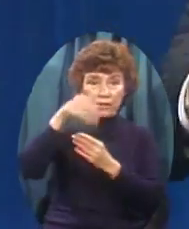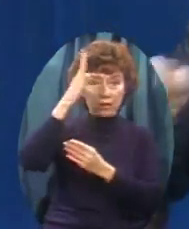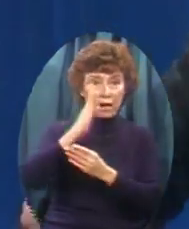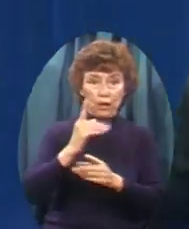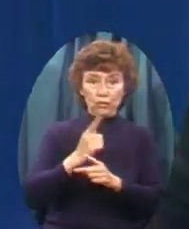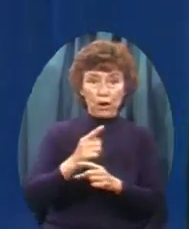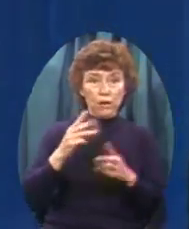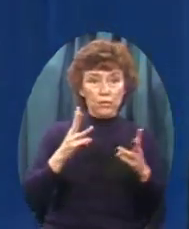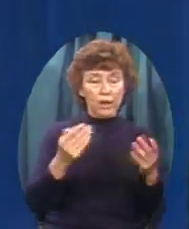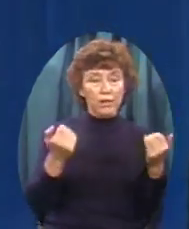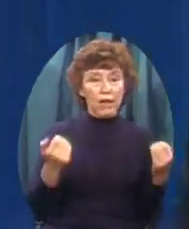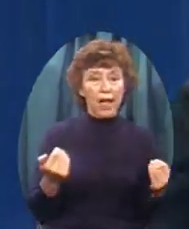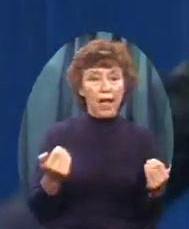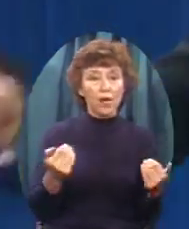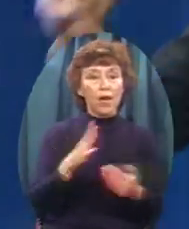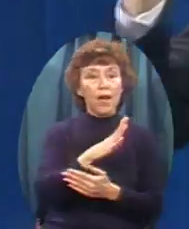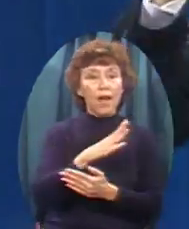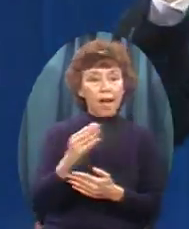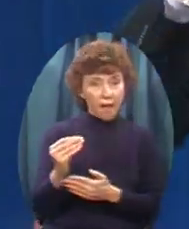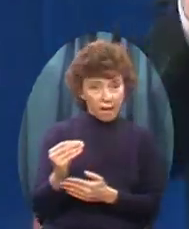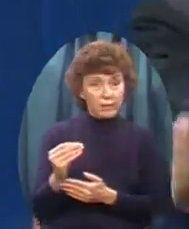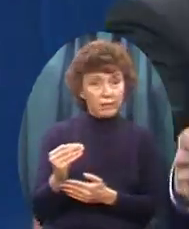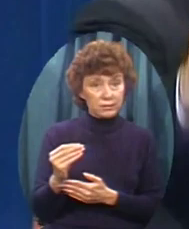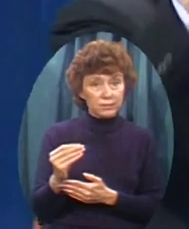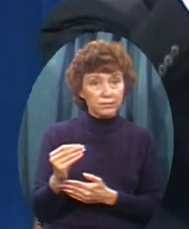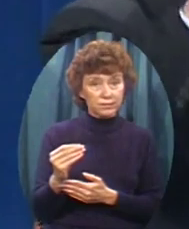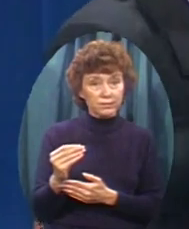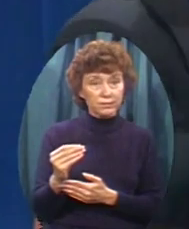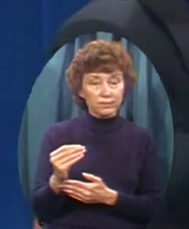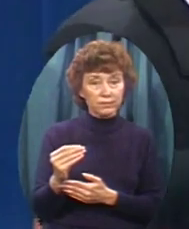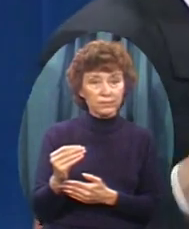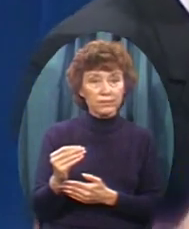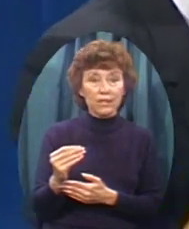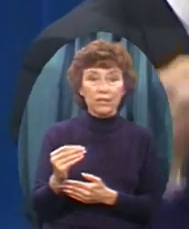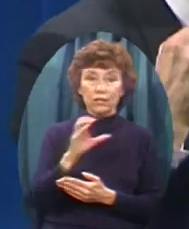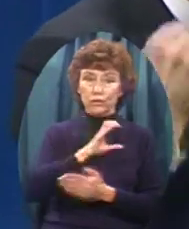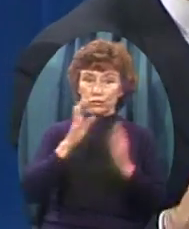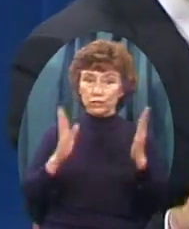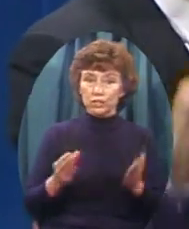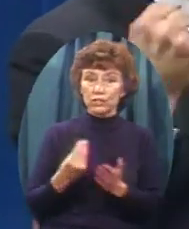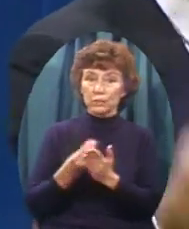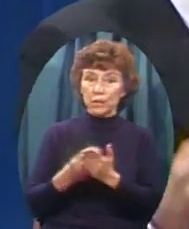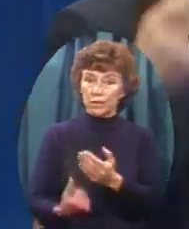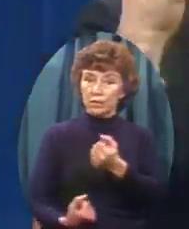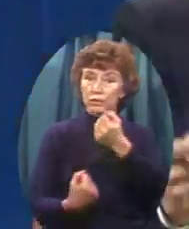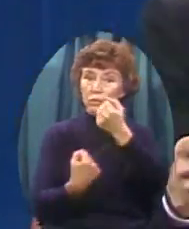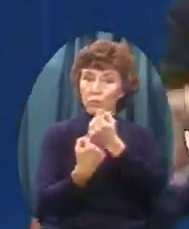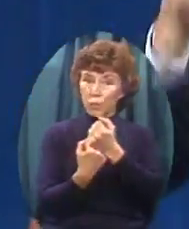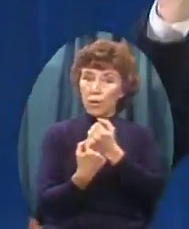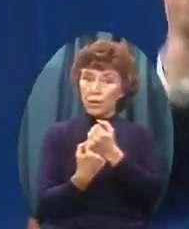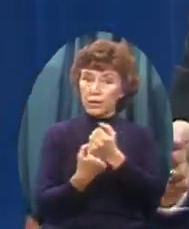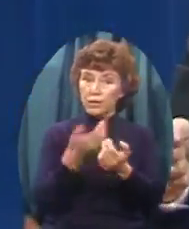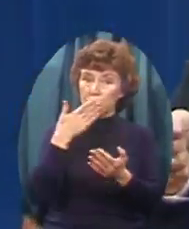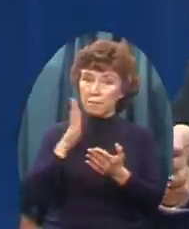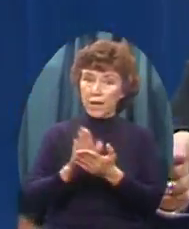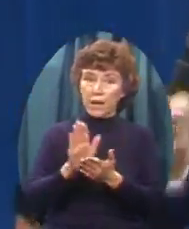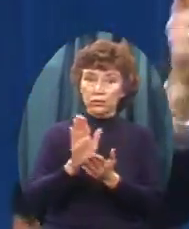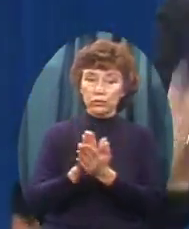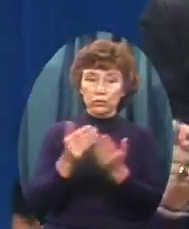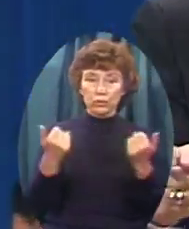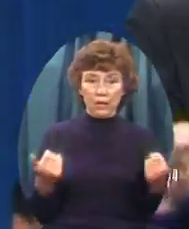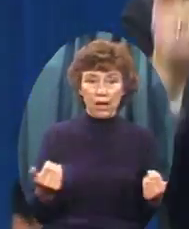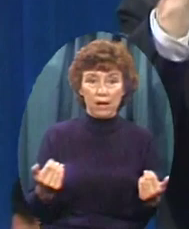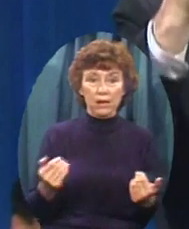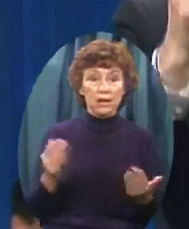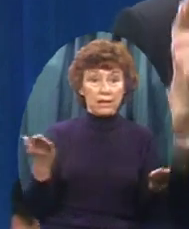Who gave the money I'd rather see this school Burn to the ground That we would ever Betray one donor One friend